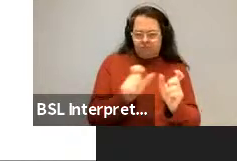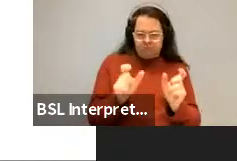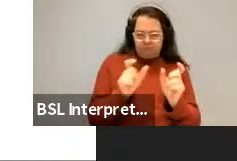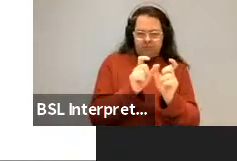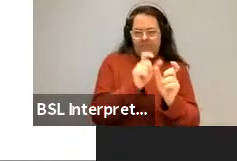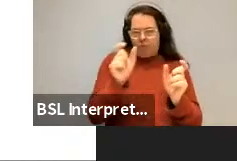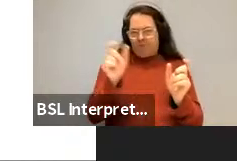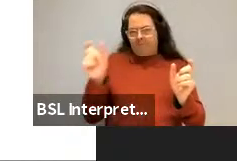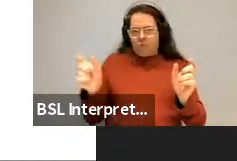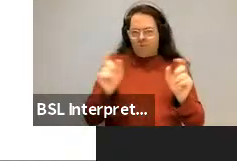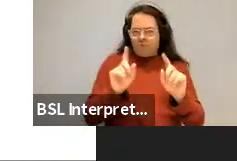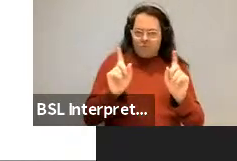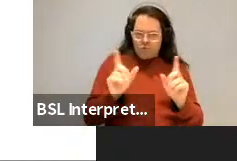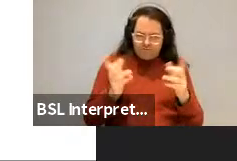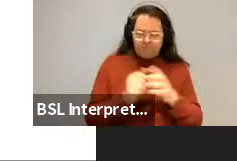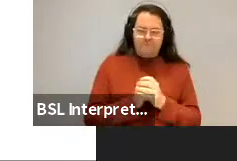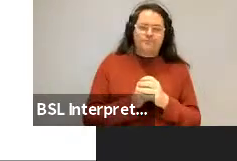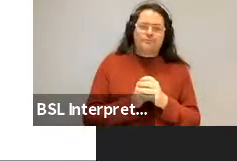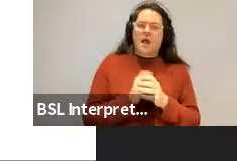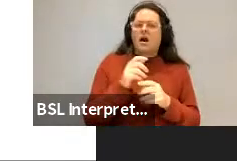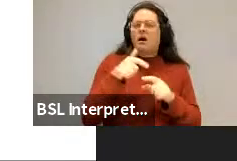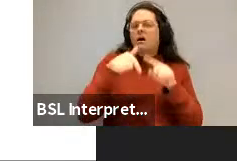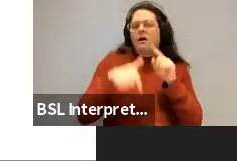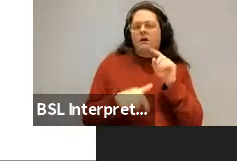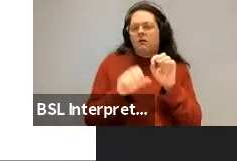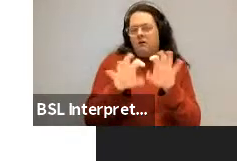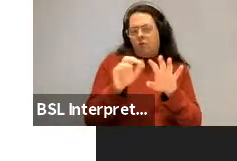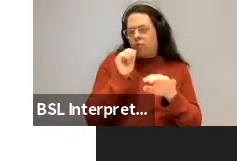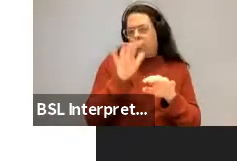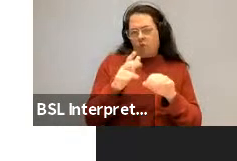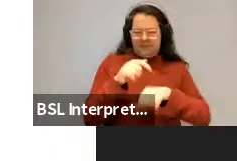I'm not going to talk about those for the interest of time.